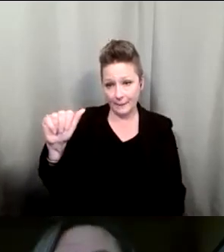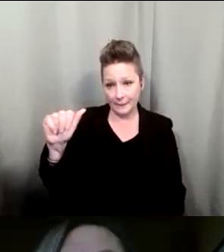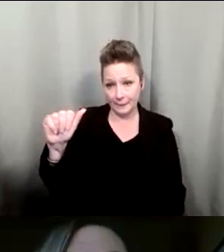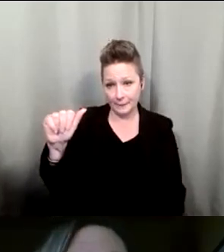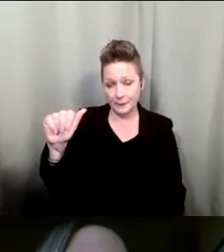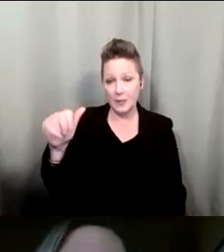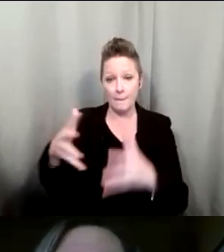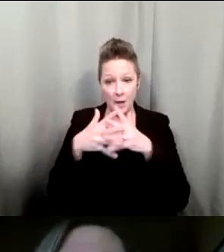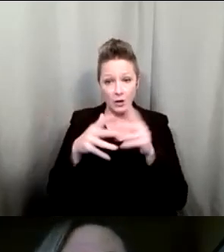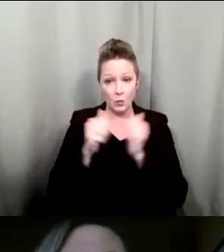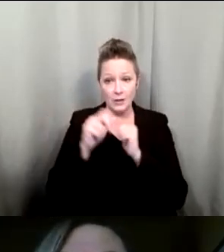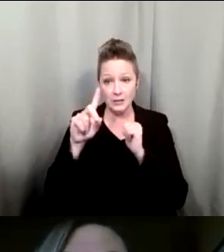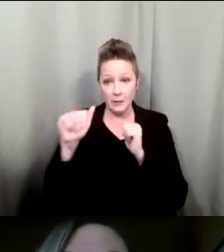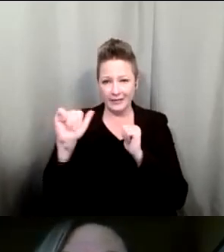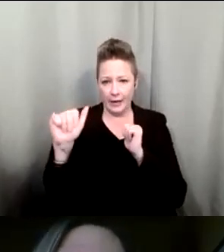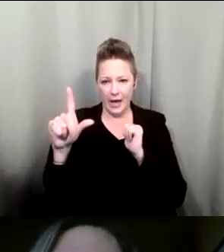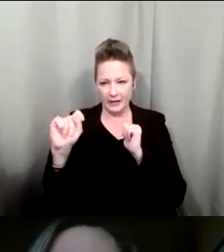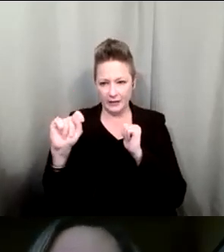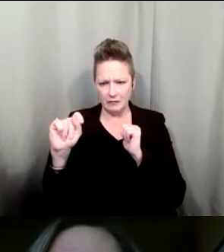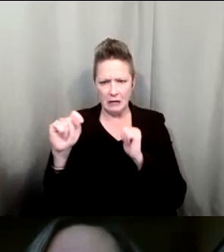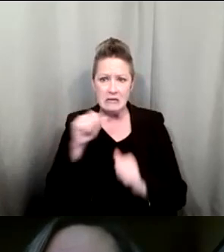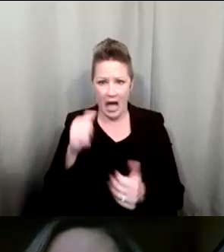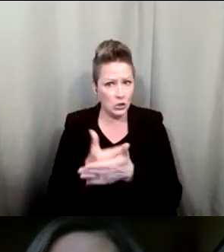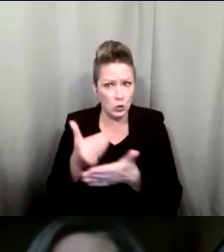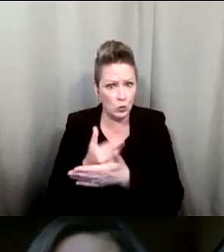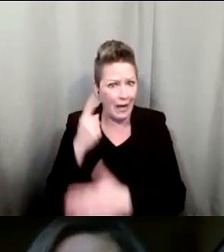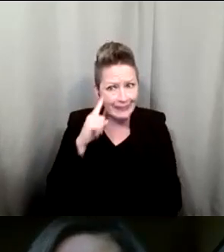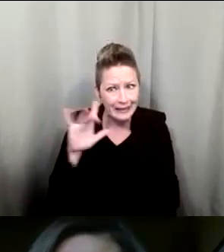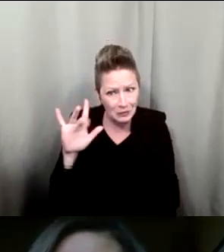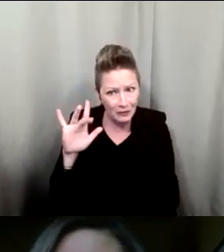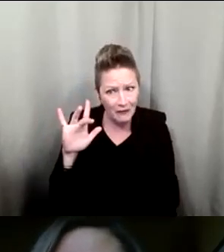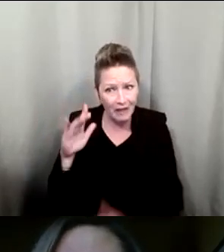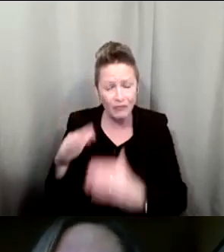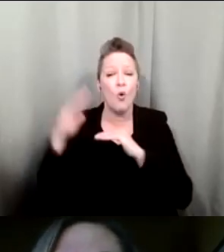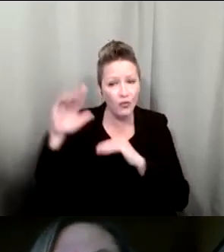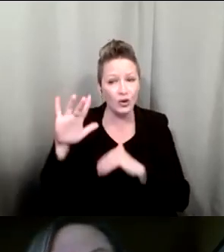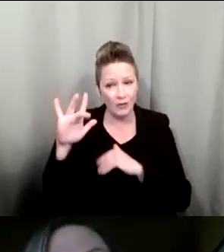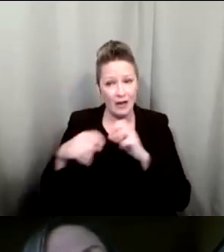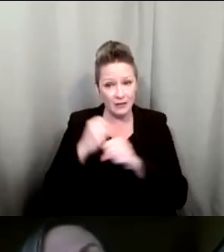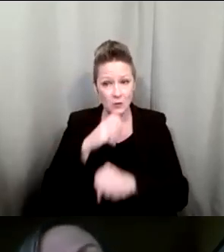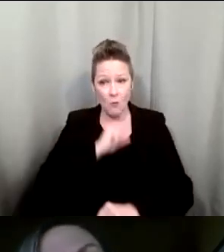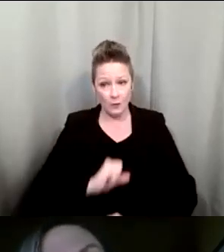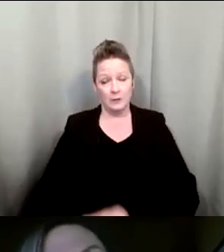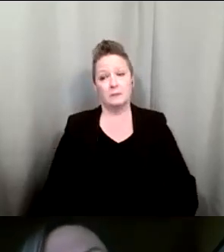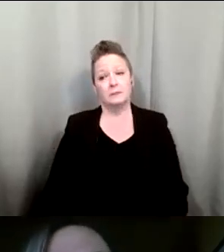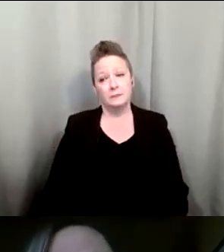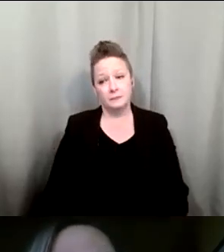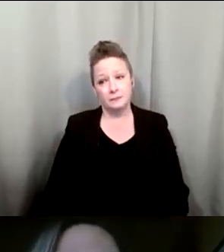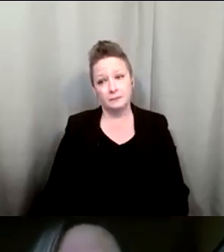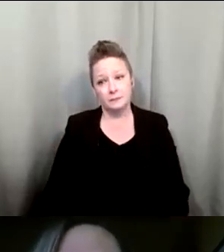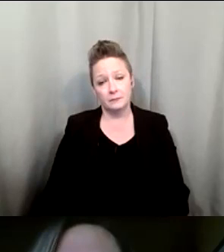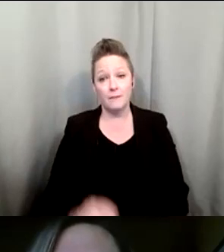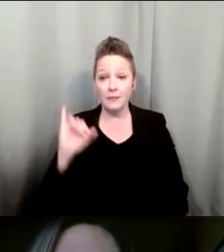is not a new law I think it's 25 years old at least and it mandates